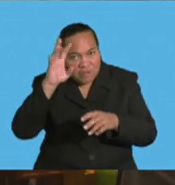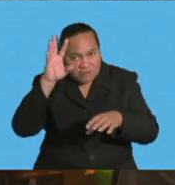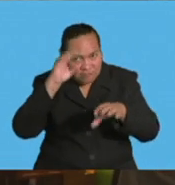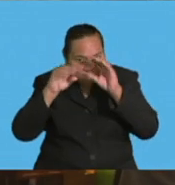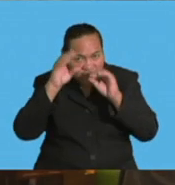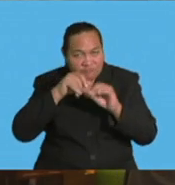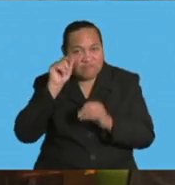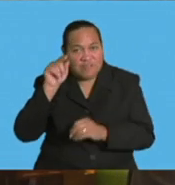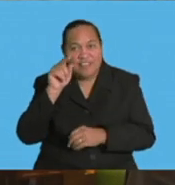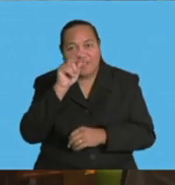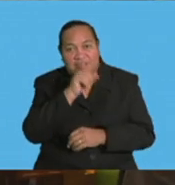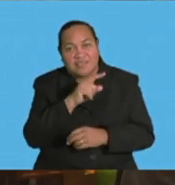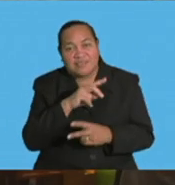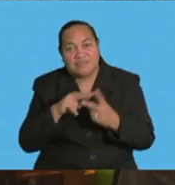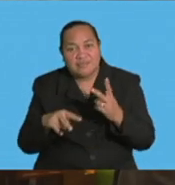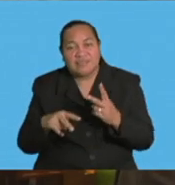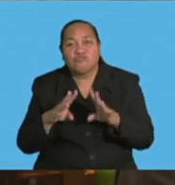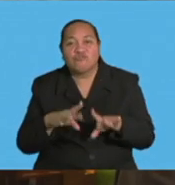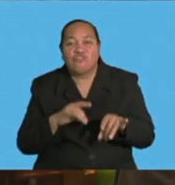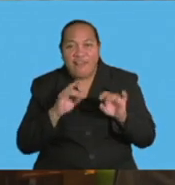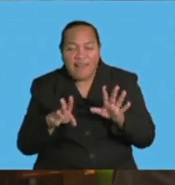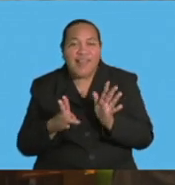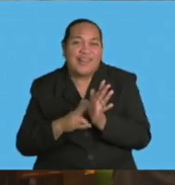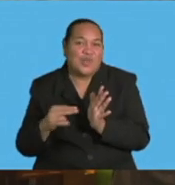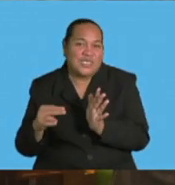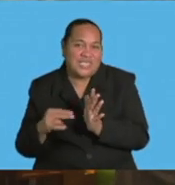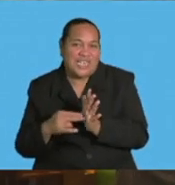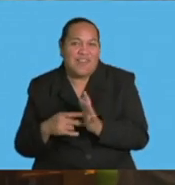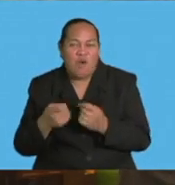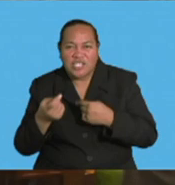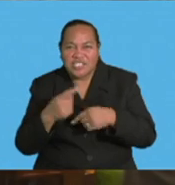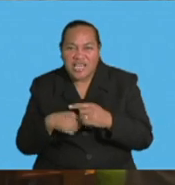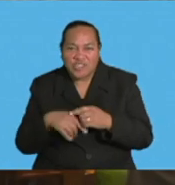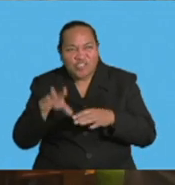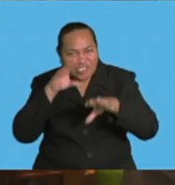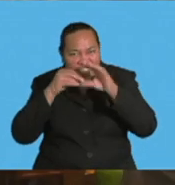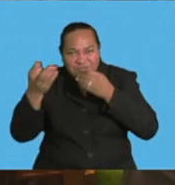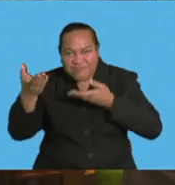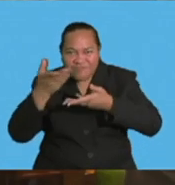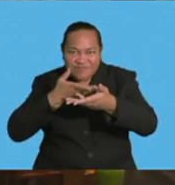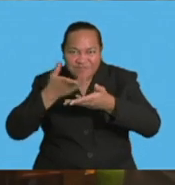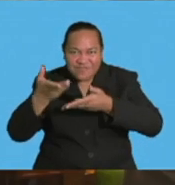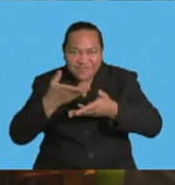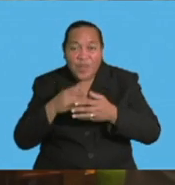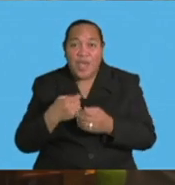and, of course, to Australia as well for exchange programs. And we have one of our